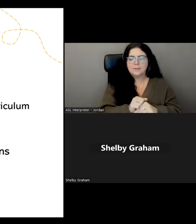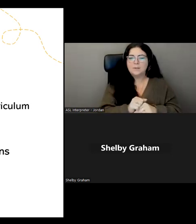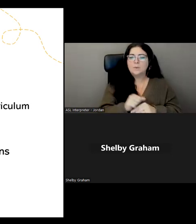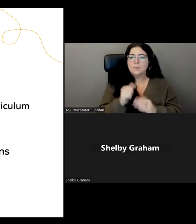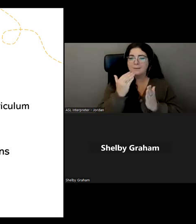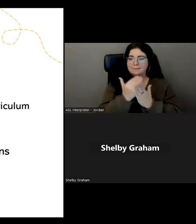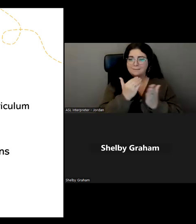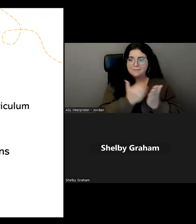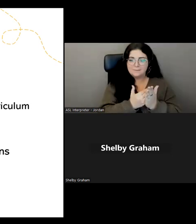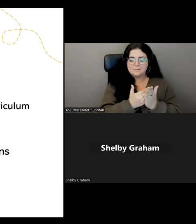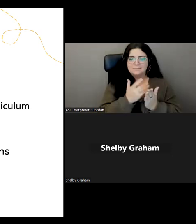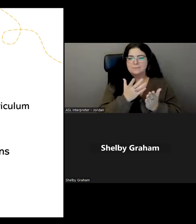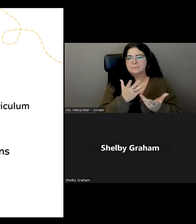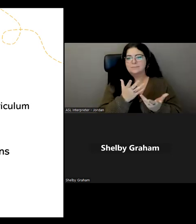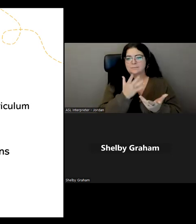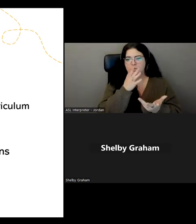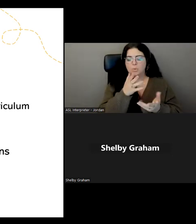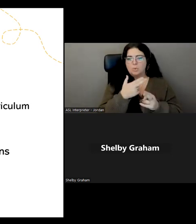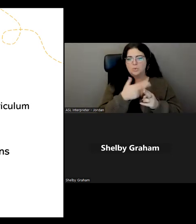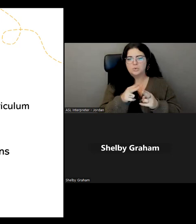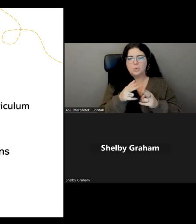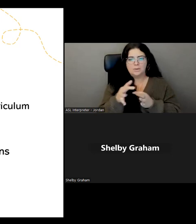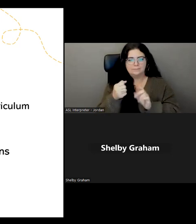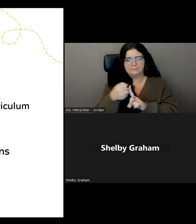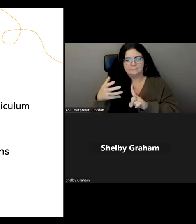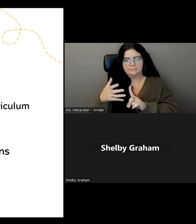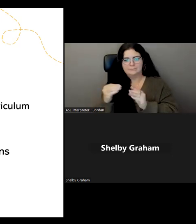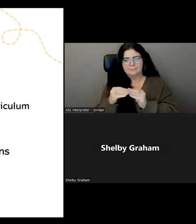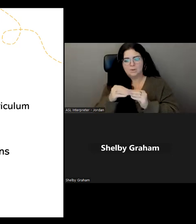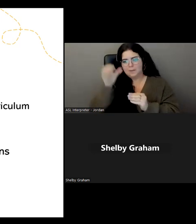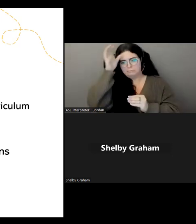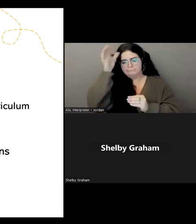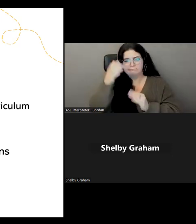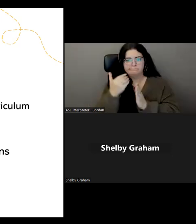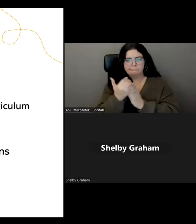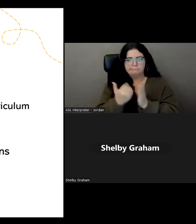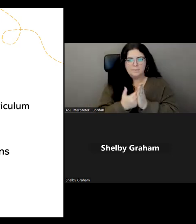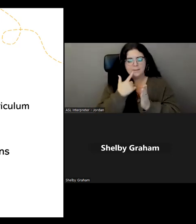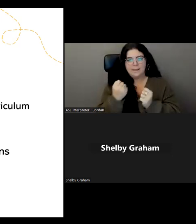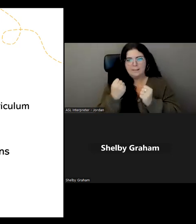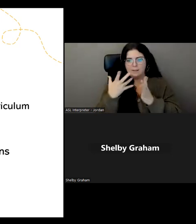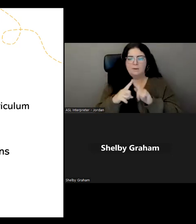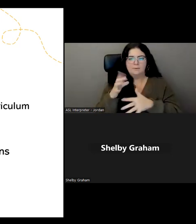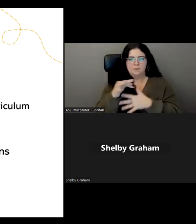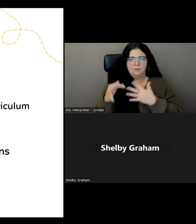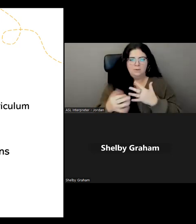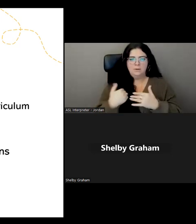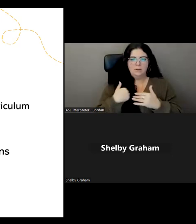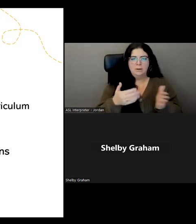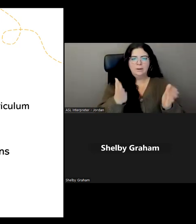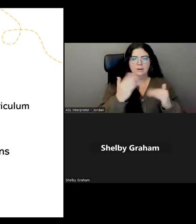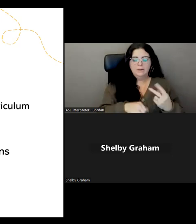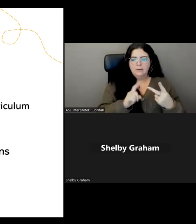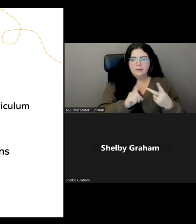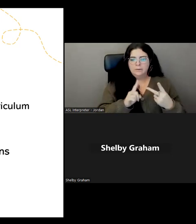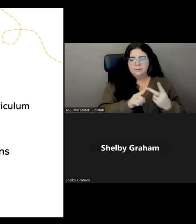So I'll go over briefly like some of the stuff that we offer, but there's a lot of different options. We